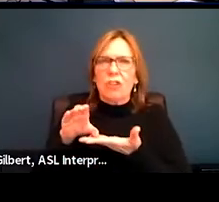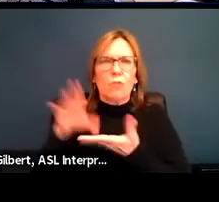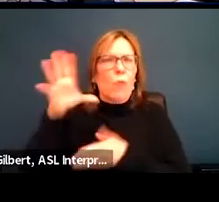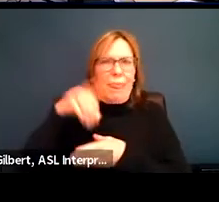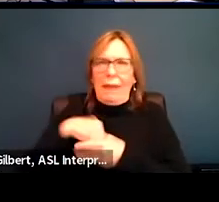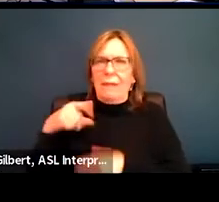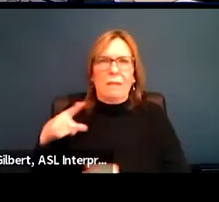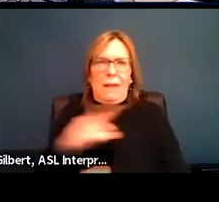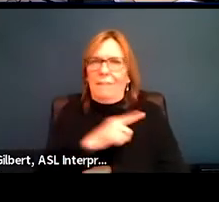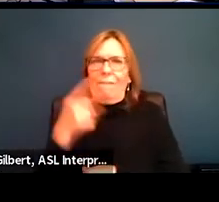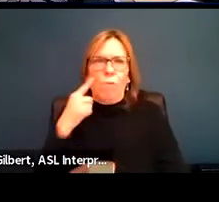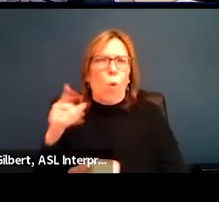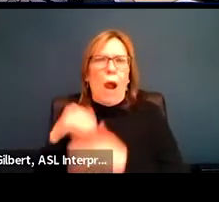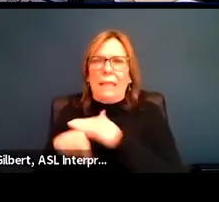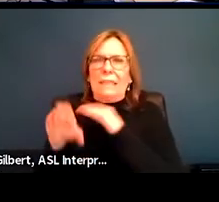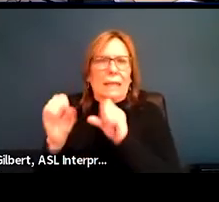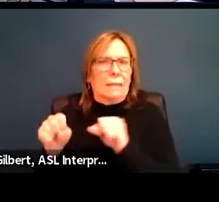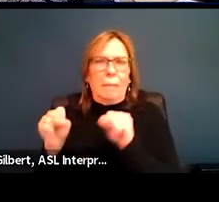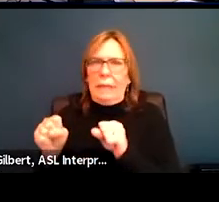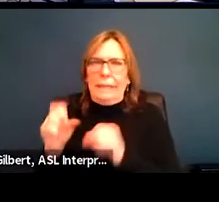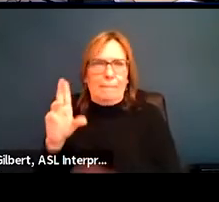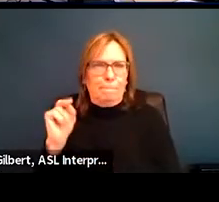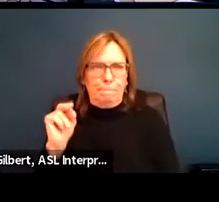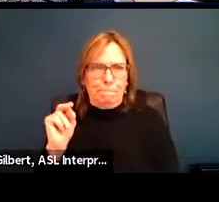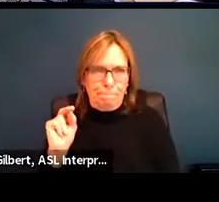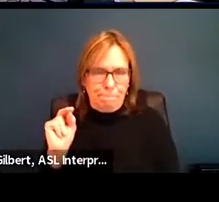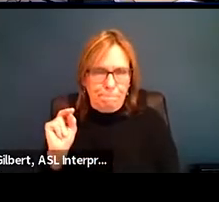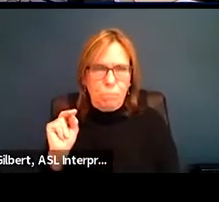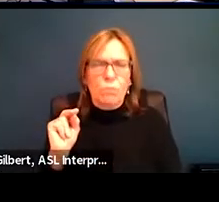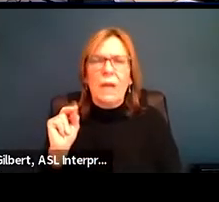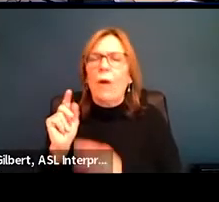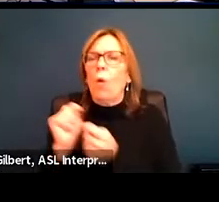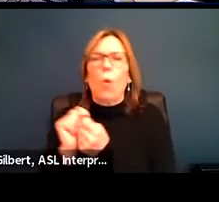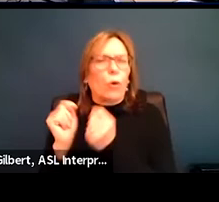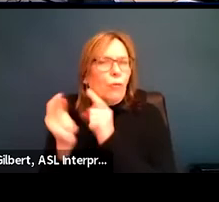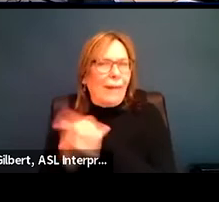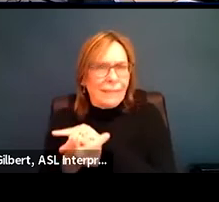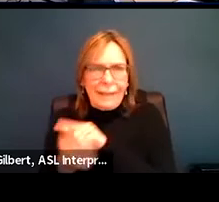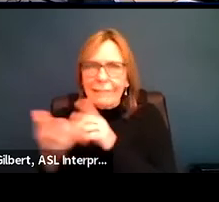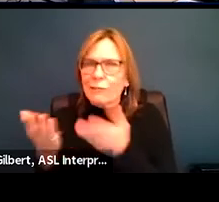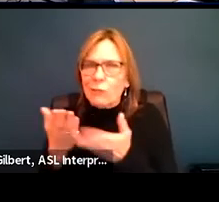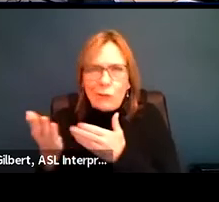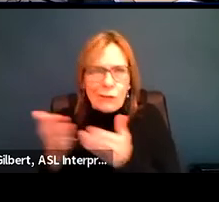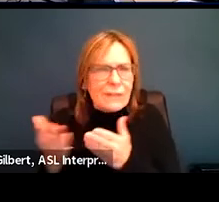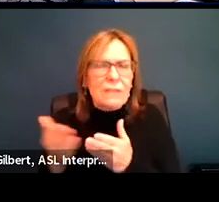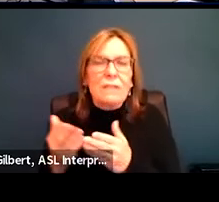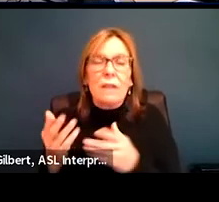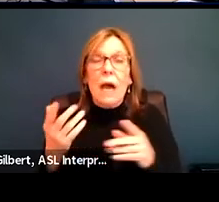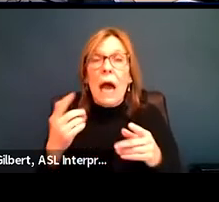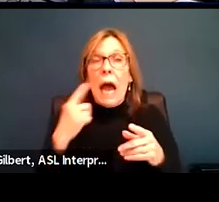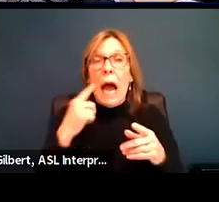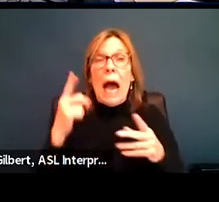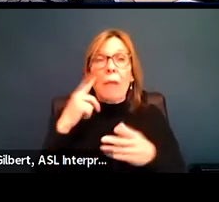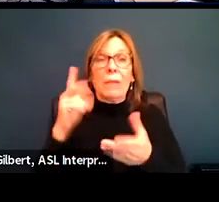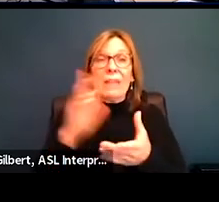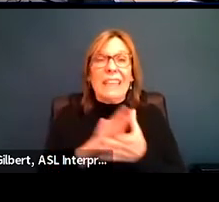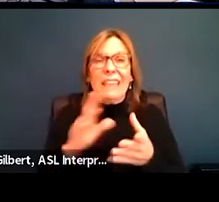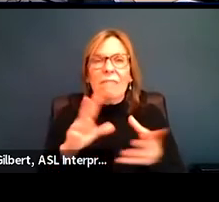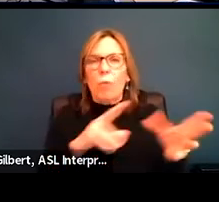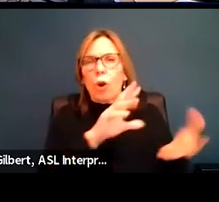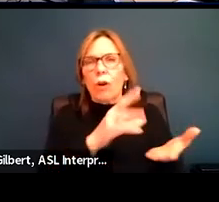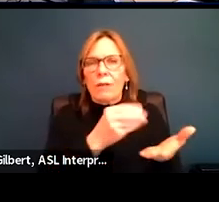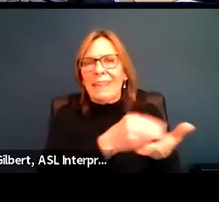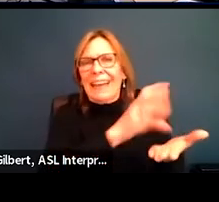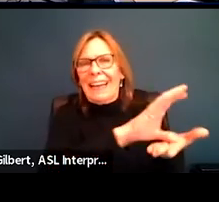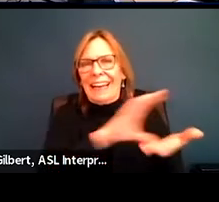at this point for accessibility or, um, translation services. Uh, I believe we are taking it out of the legislature's